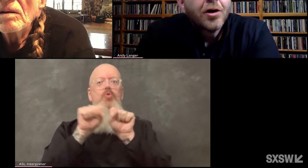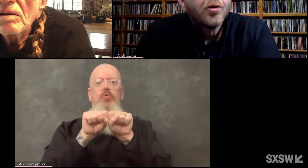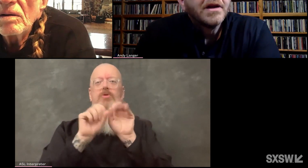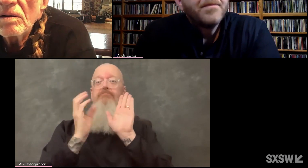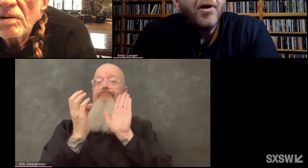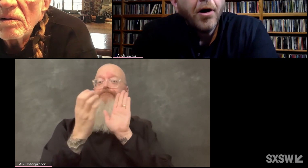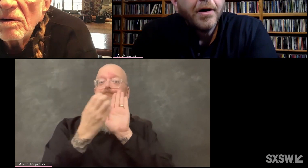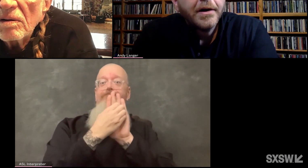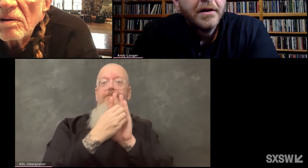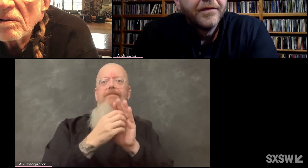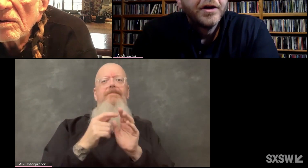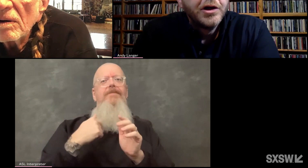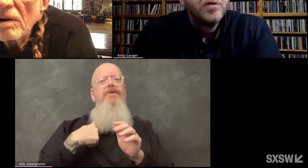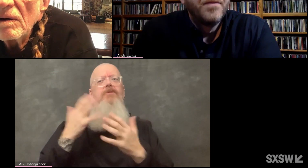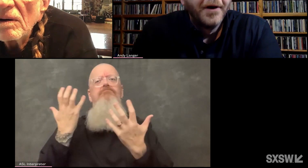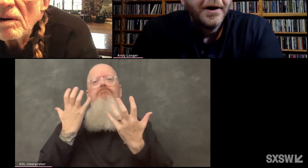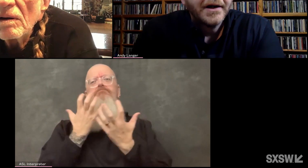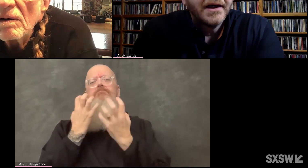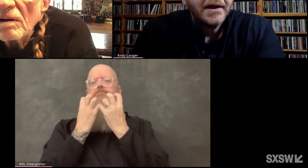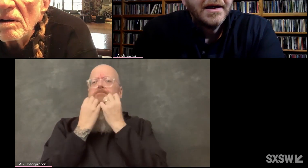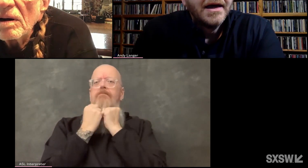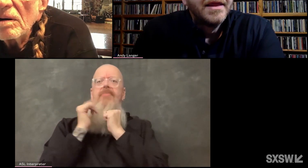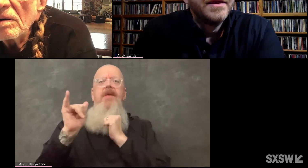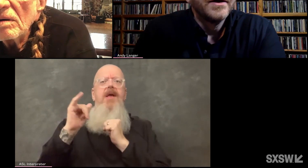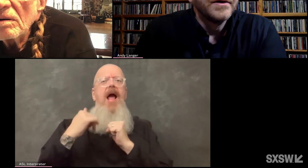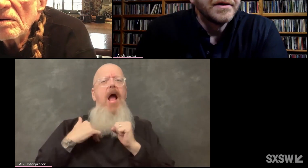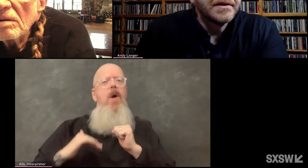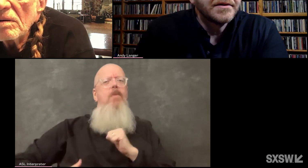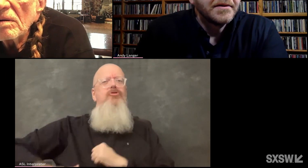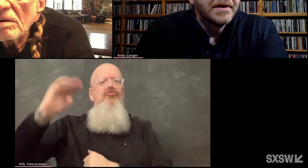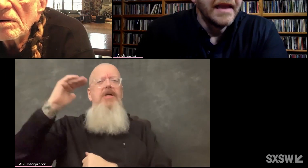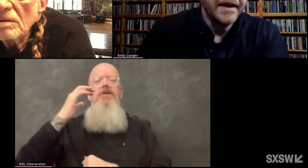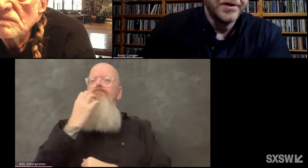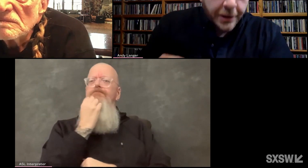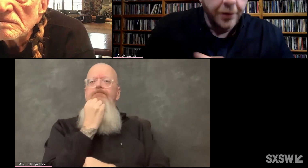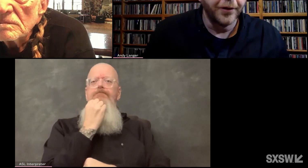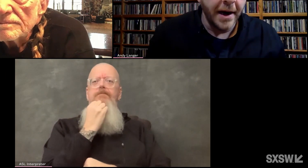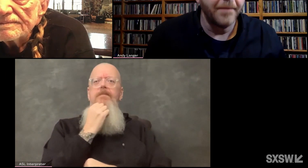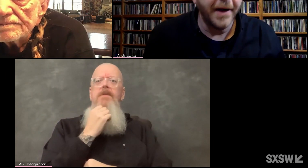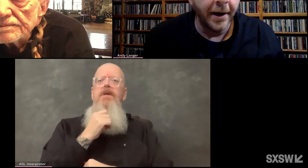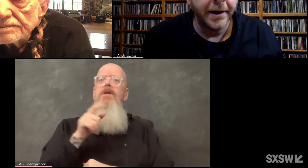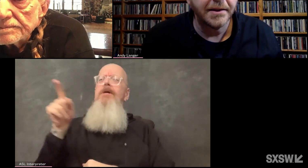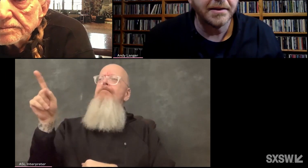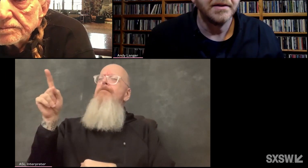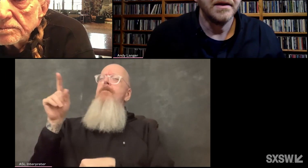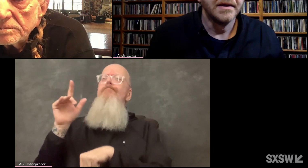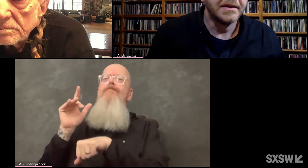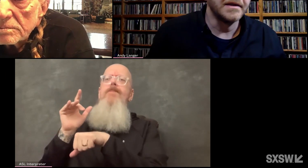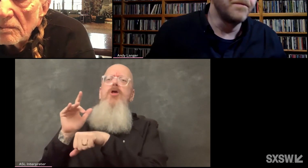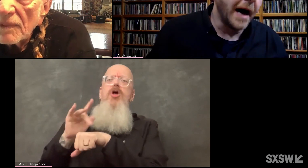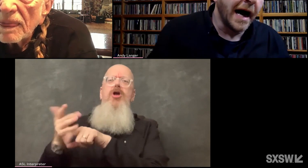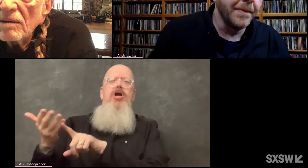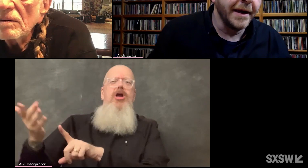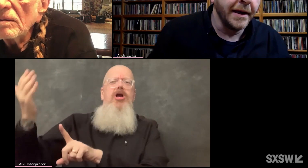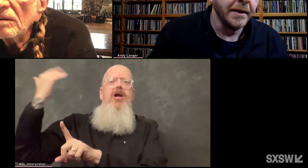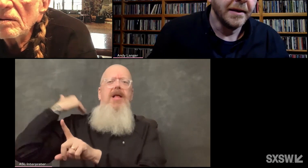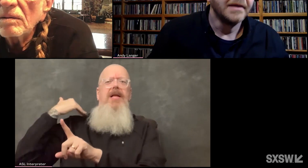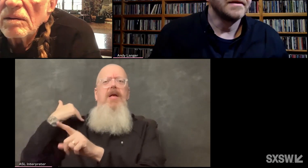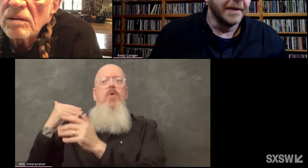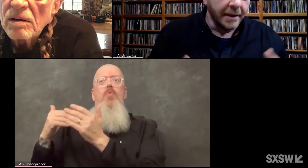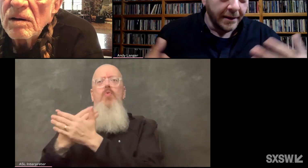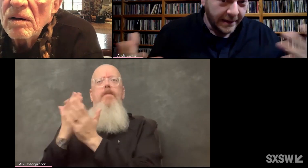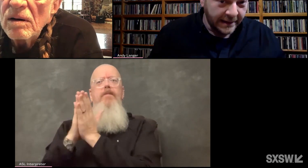The early part of the new book, there's letters to your grandparents, to Bobby,